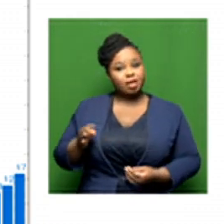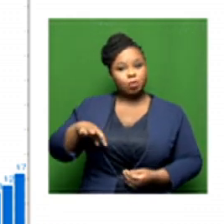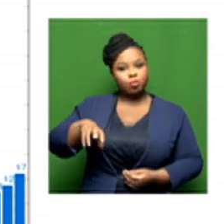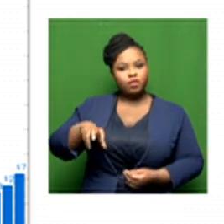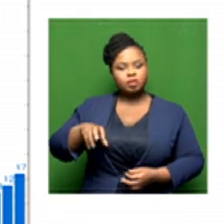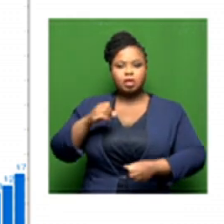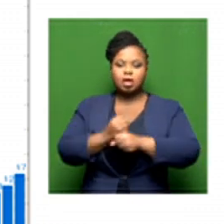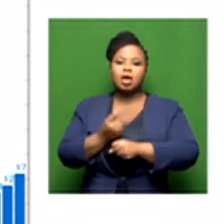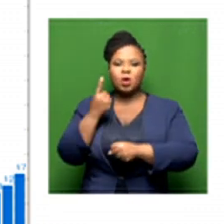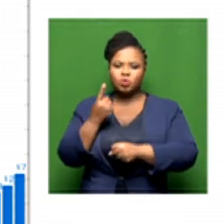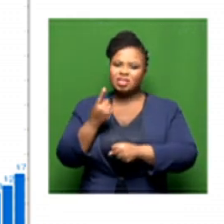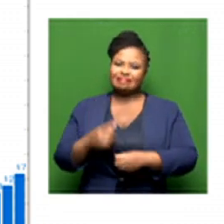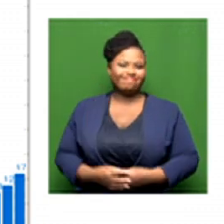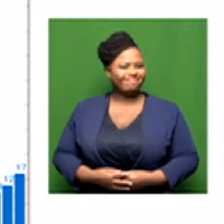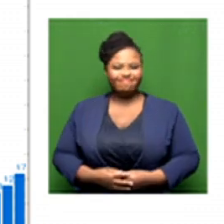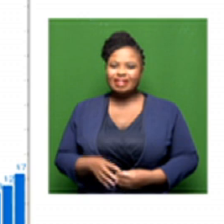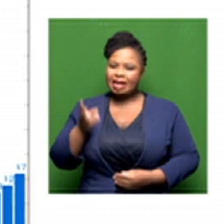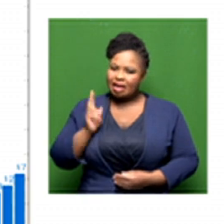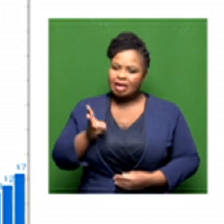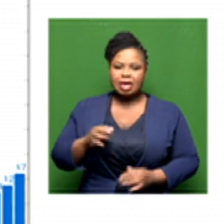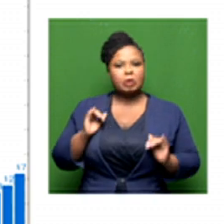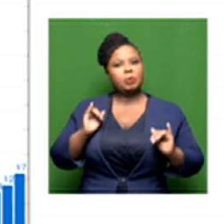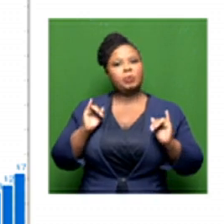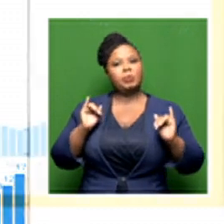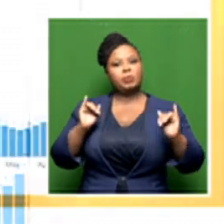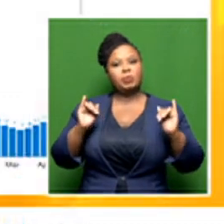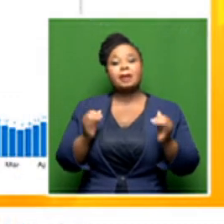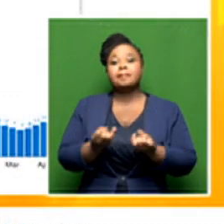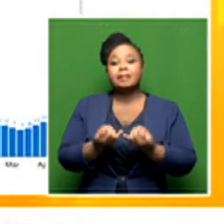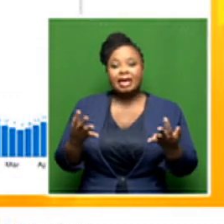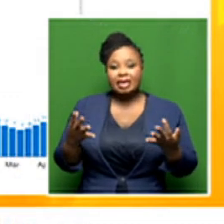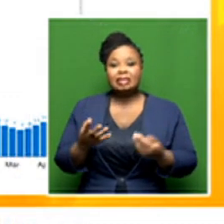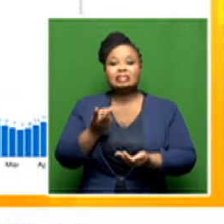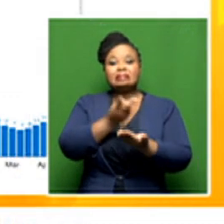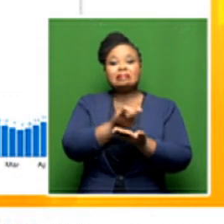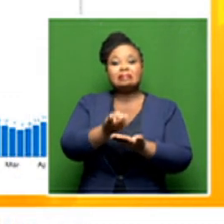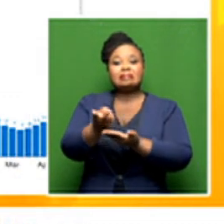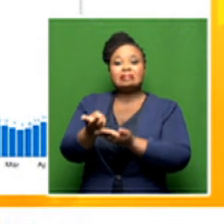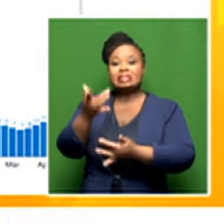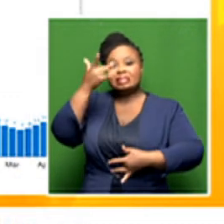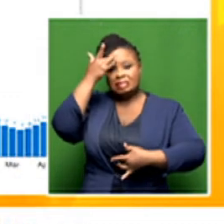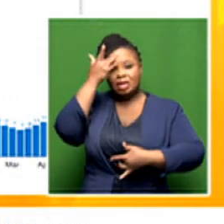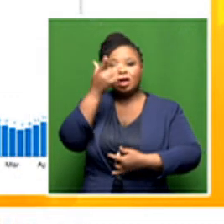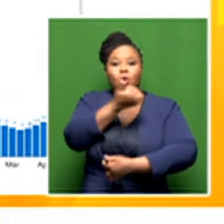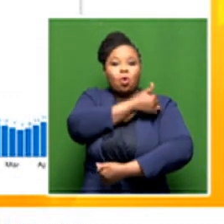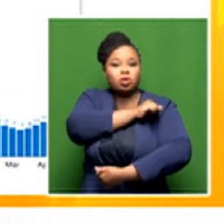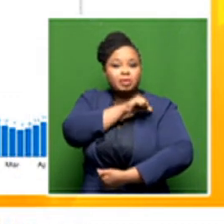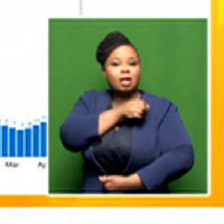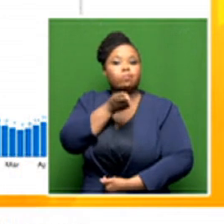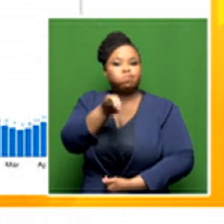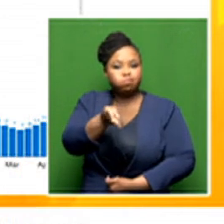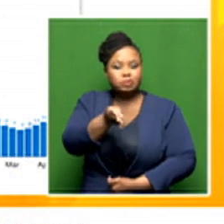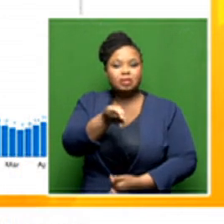contribute most, again, to the number of total hospital admissions across the country. It is the most populous province